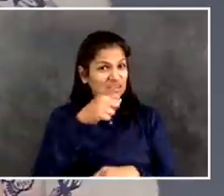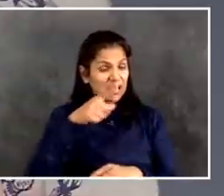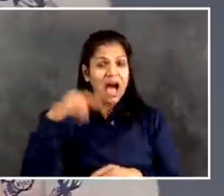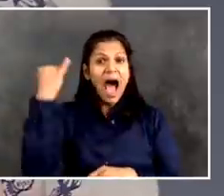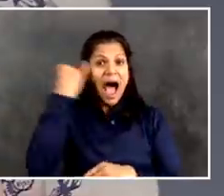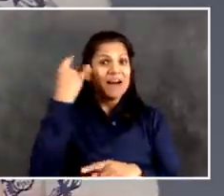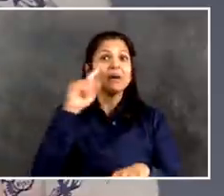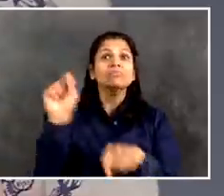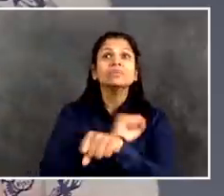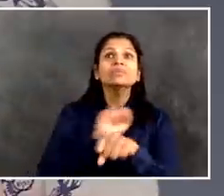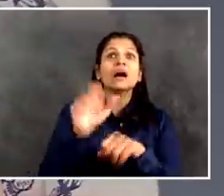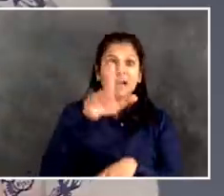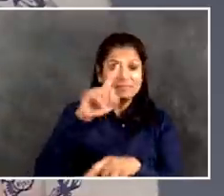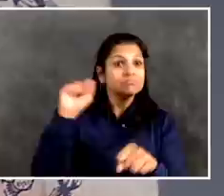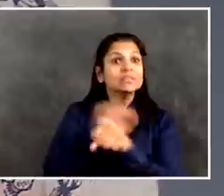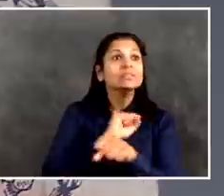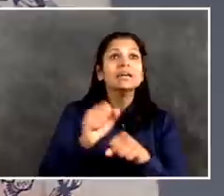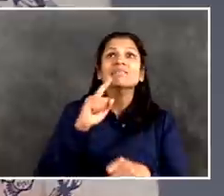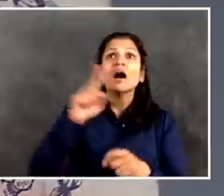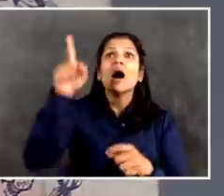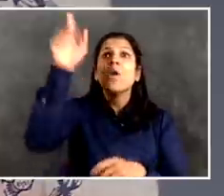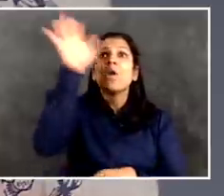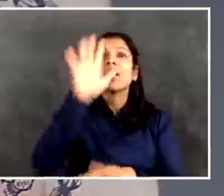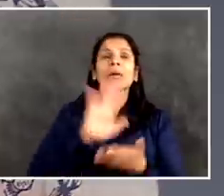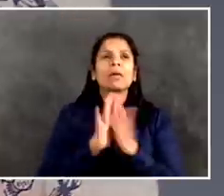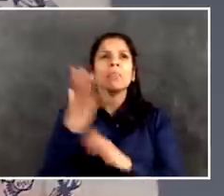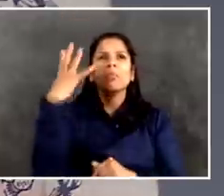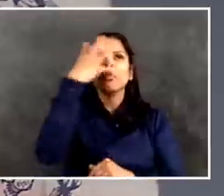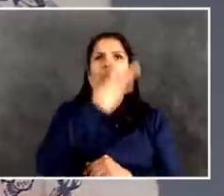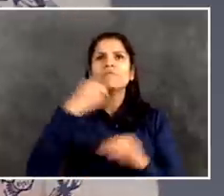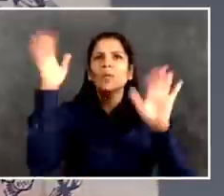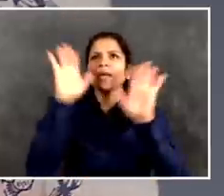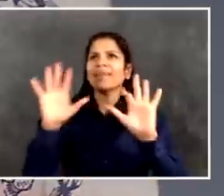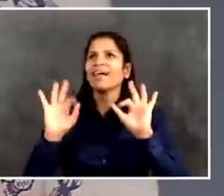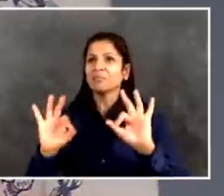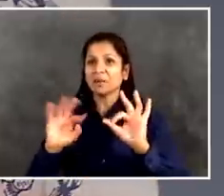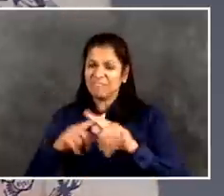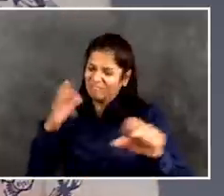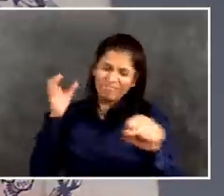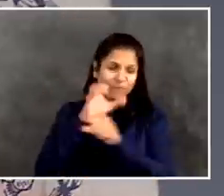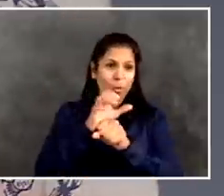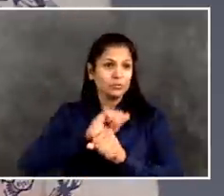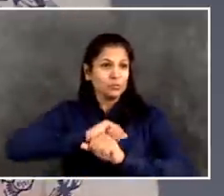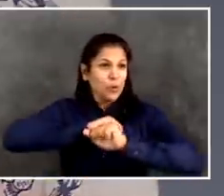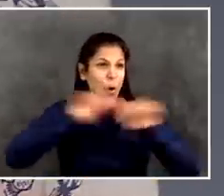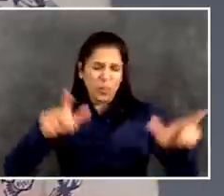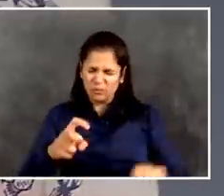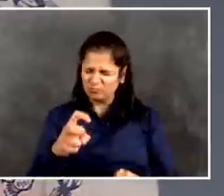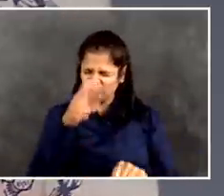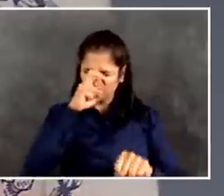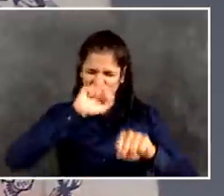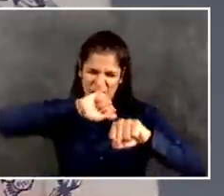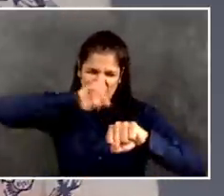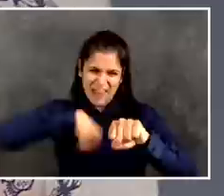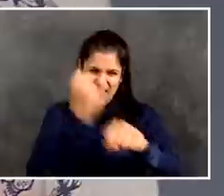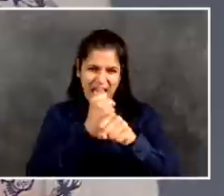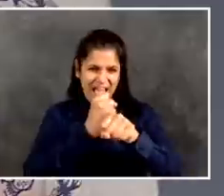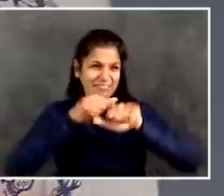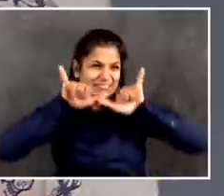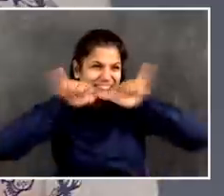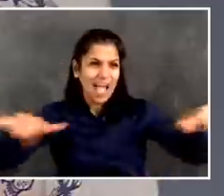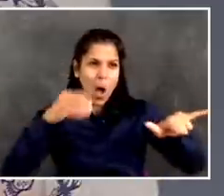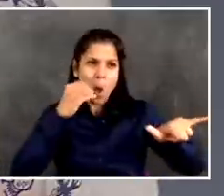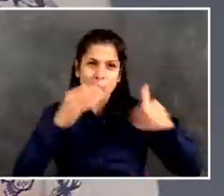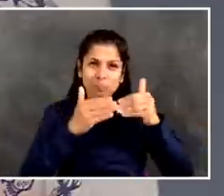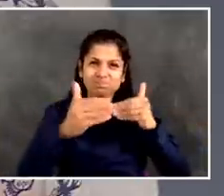say, first of all, we do need to give you an estimate. And I think it's fair to say, and I'll just